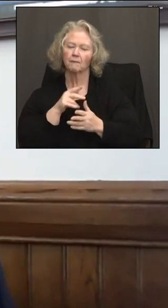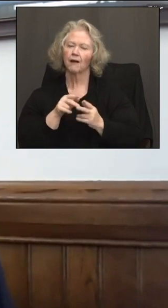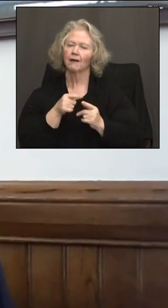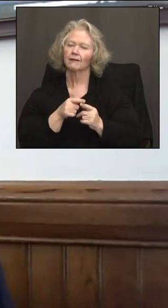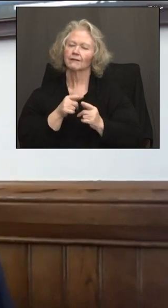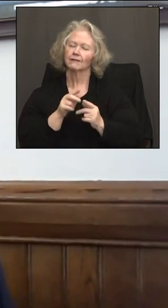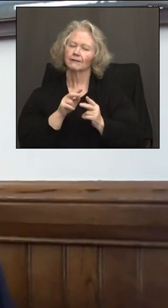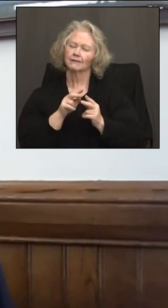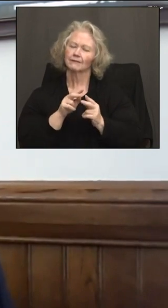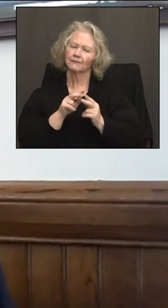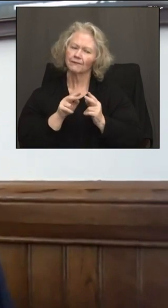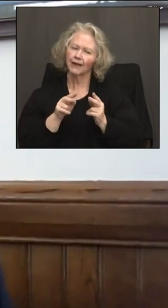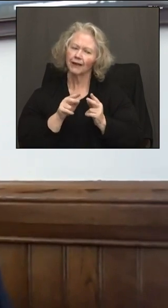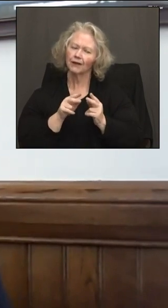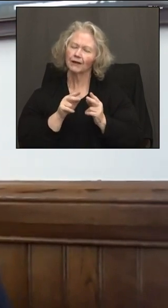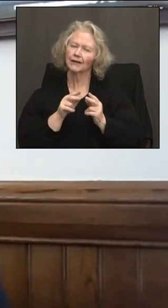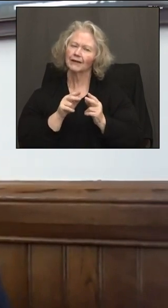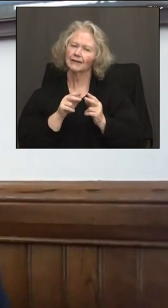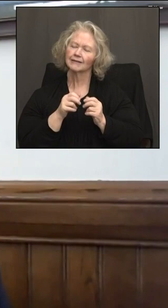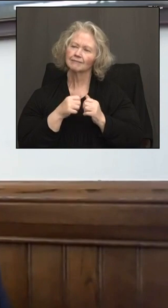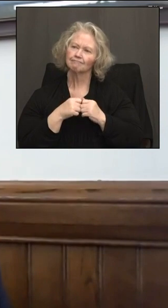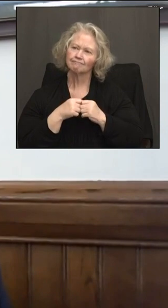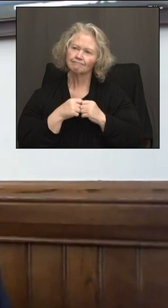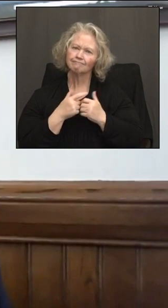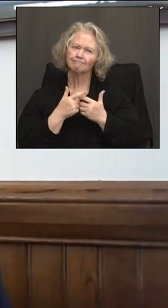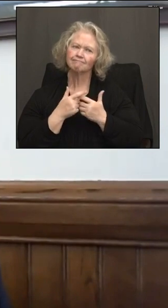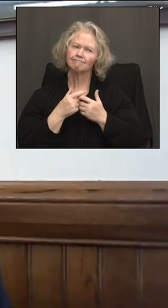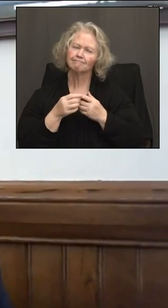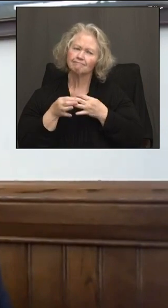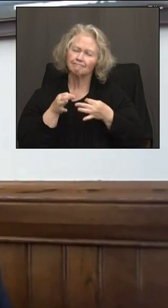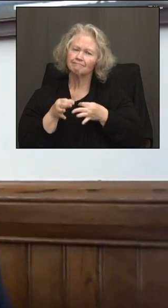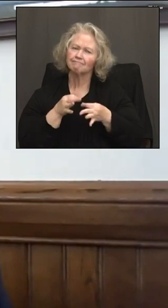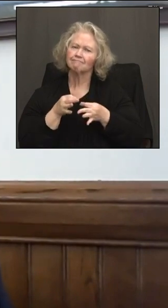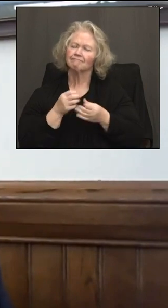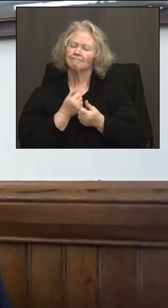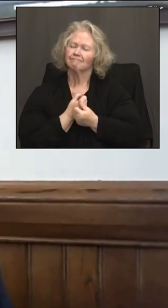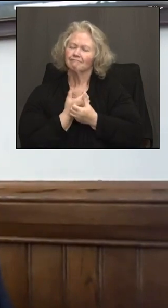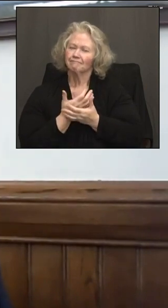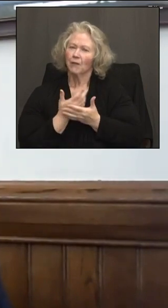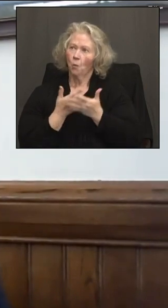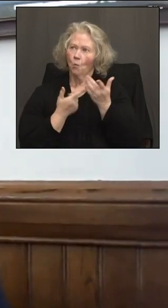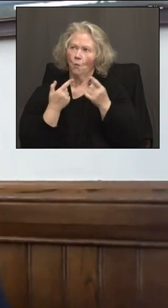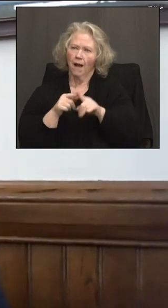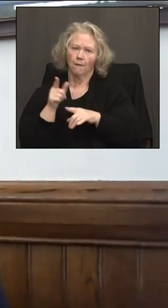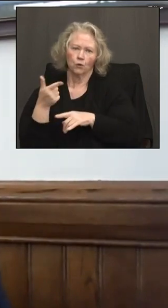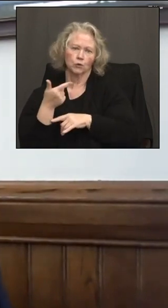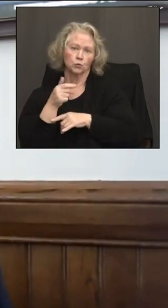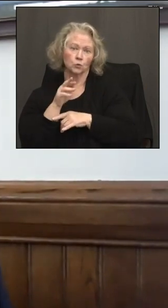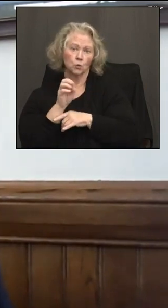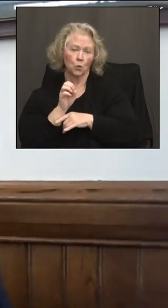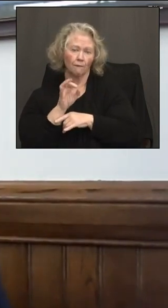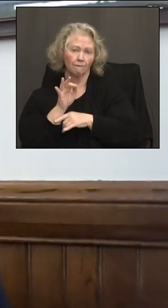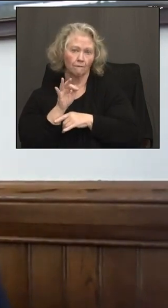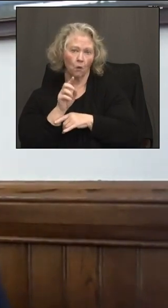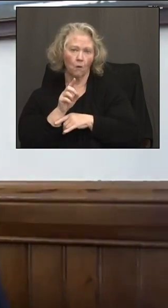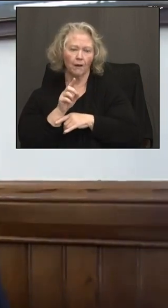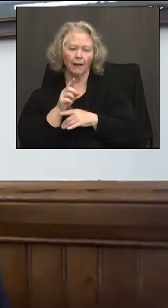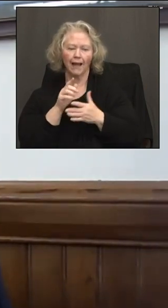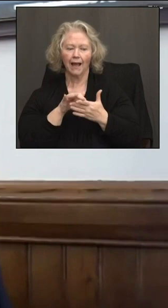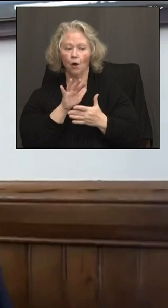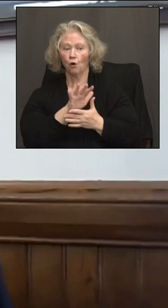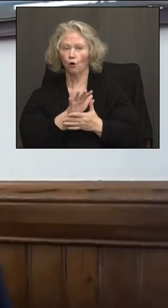about the George Floyd situation and what it meant to her and her interactions with law enforcement.